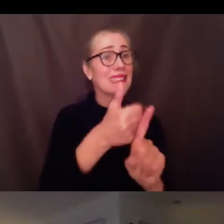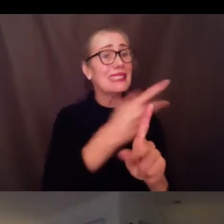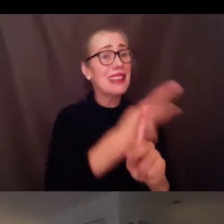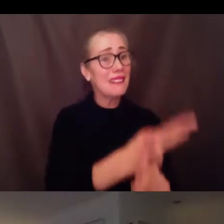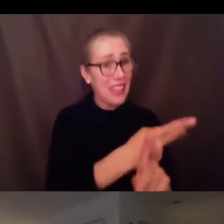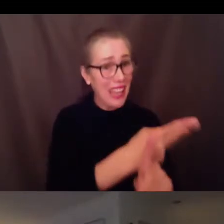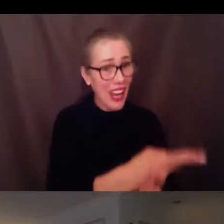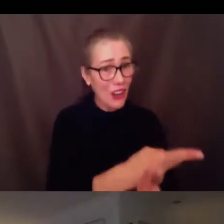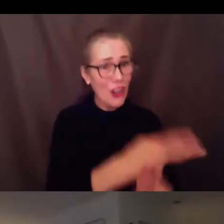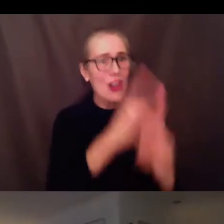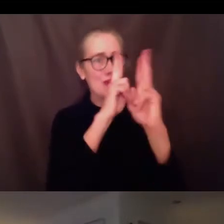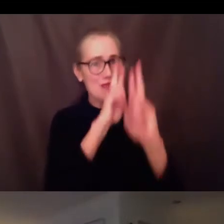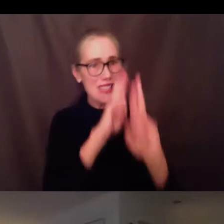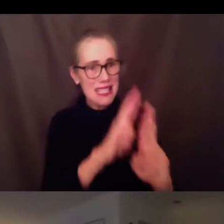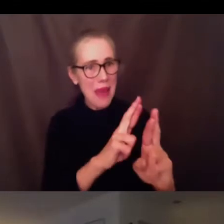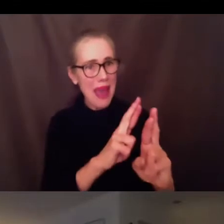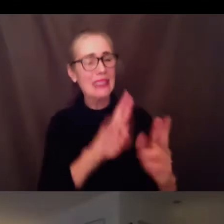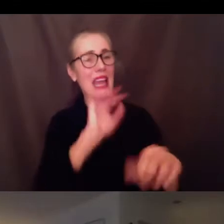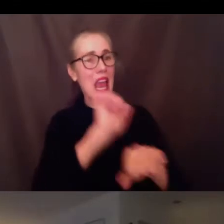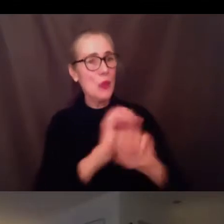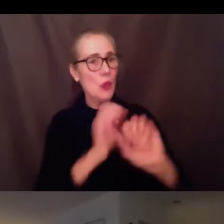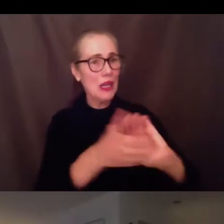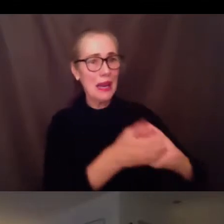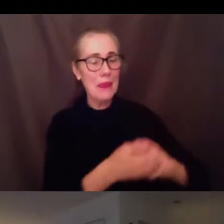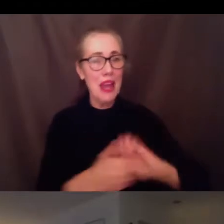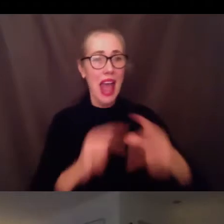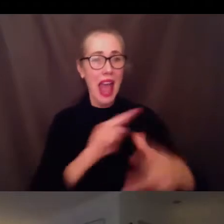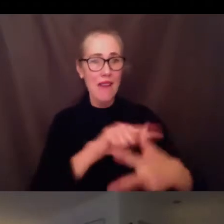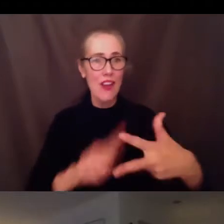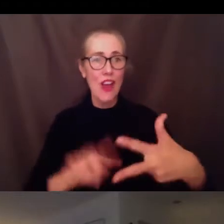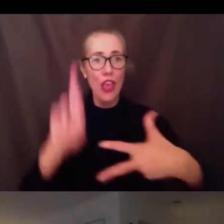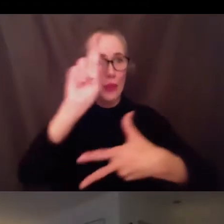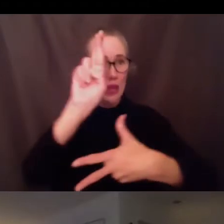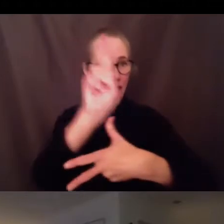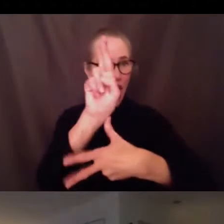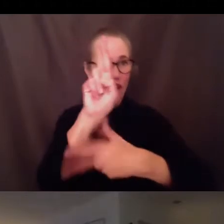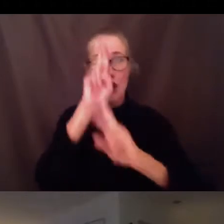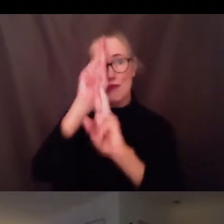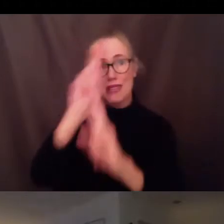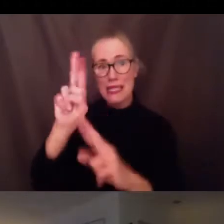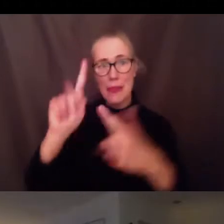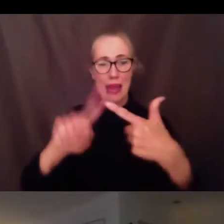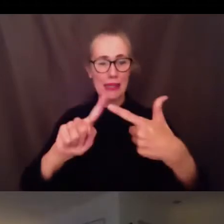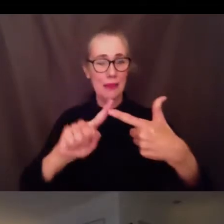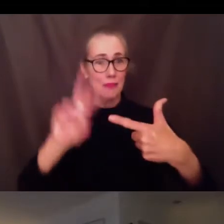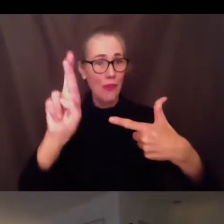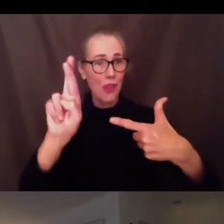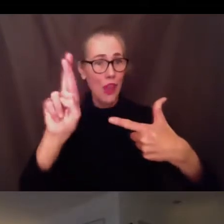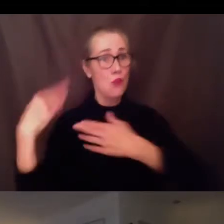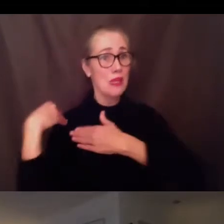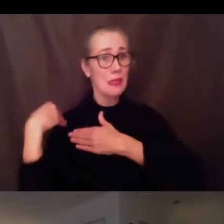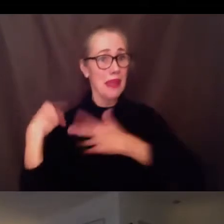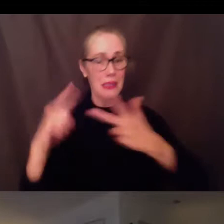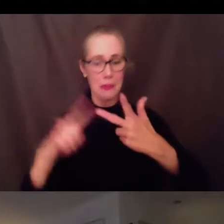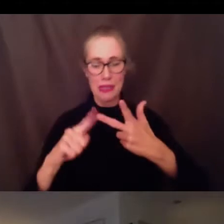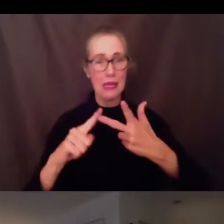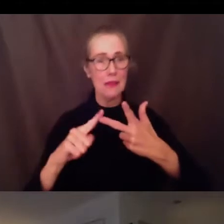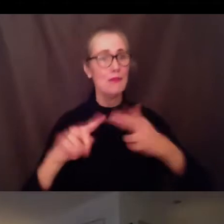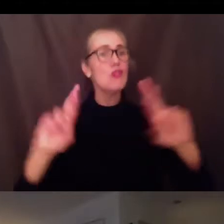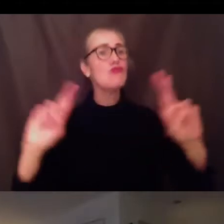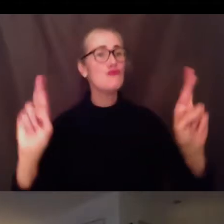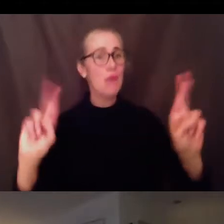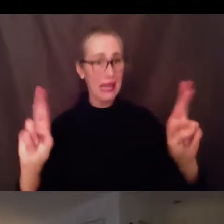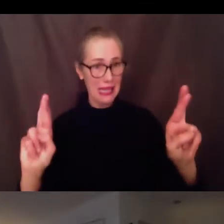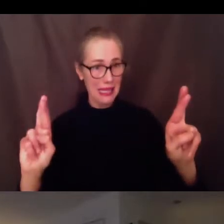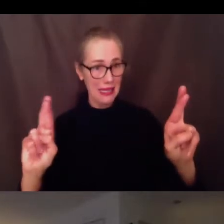Our intent is to promote the three R's respect, responsibility, and readiness that is asked of all of us during